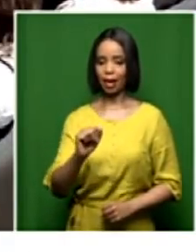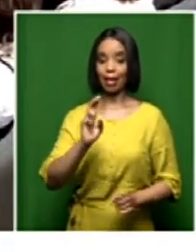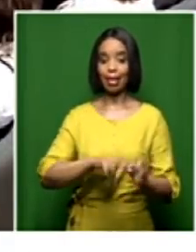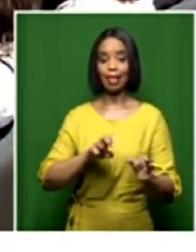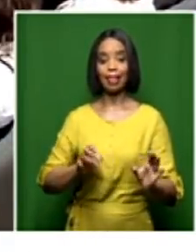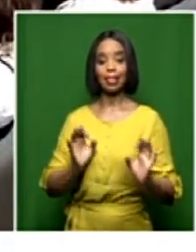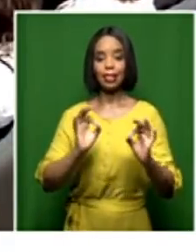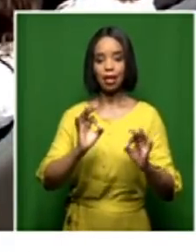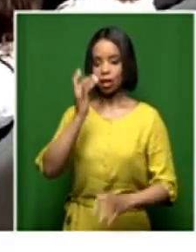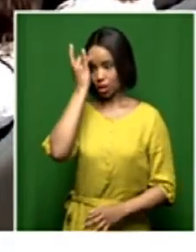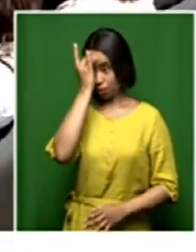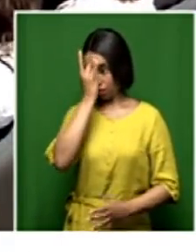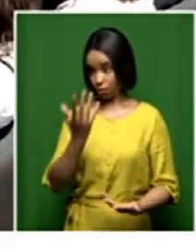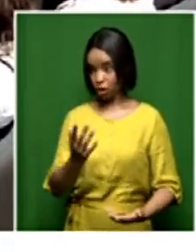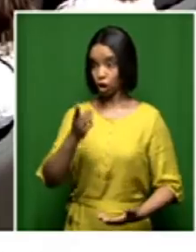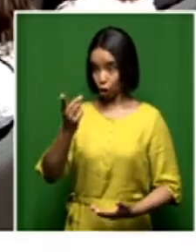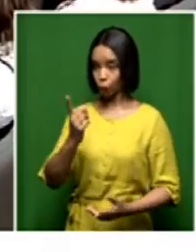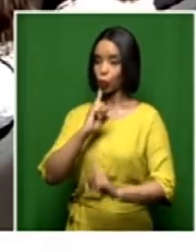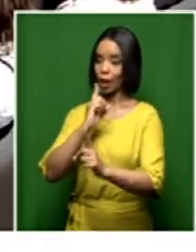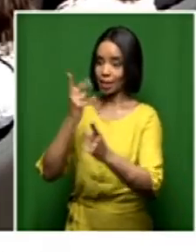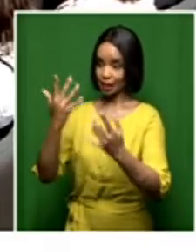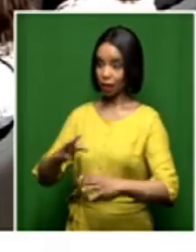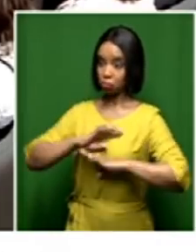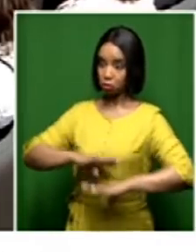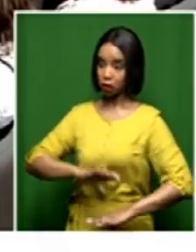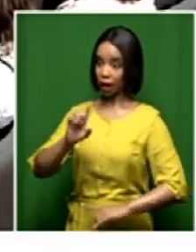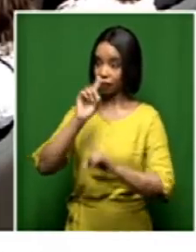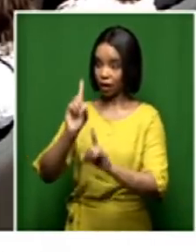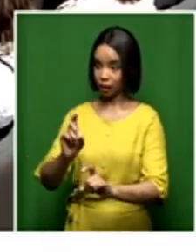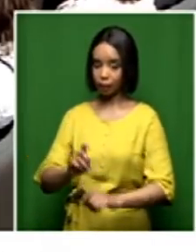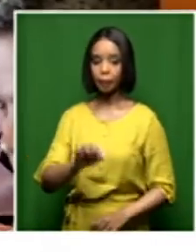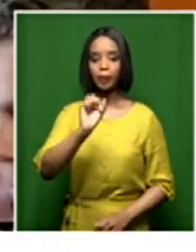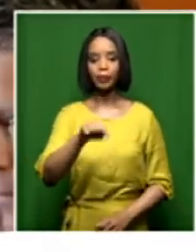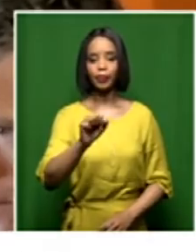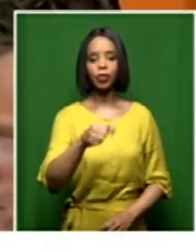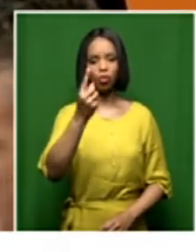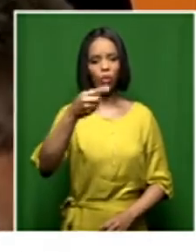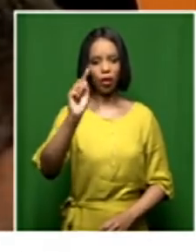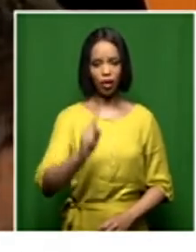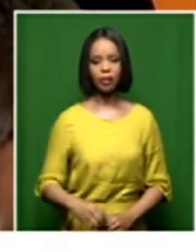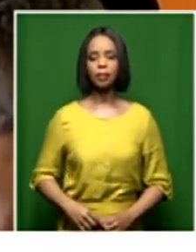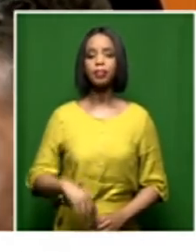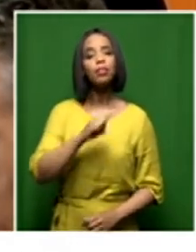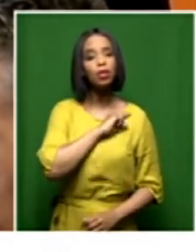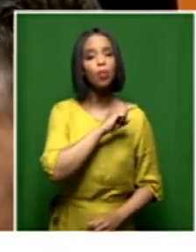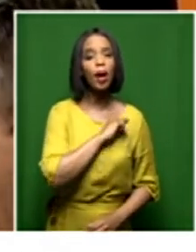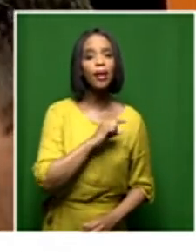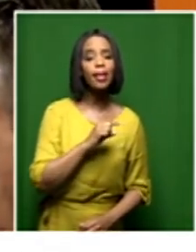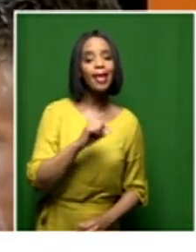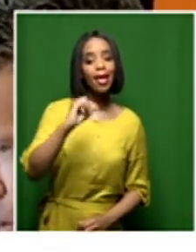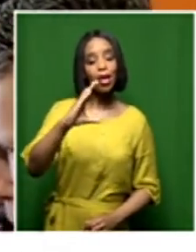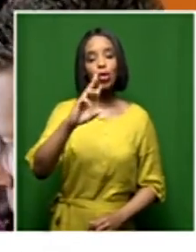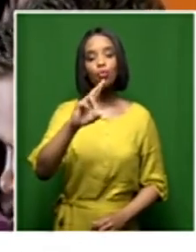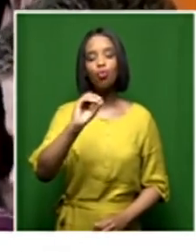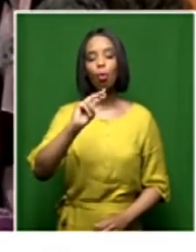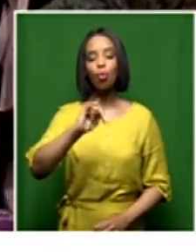Yes, yes, Akina, you're right. would have asked that question because she remains until she leaves at the end of March, a staff